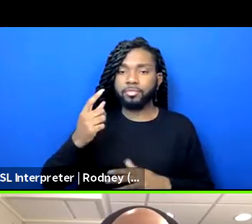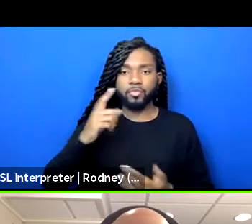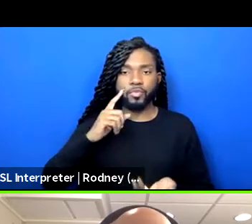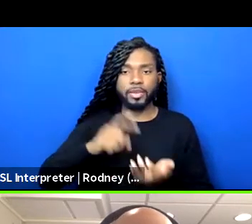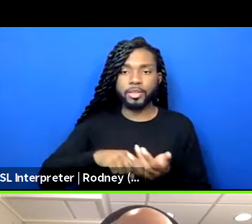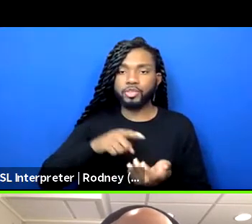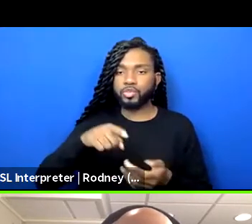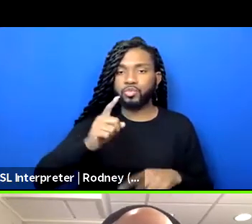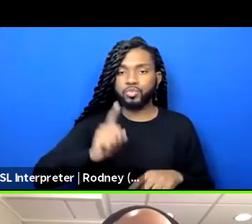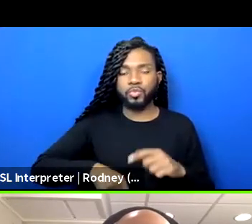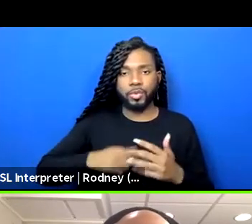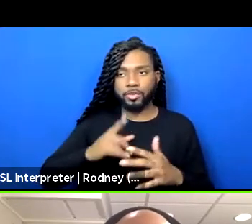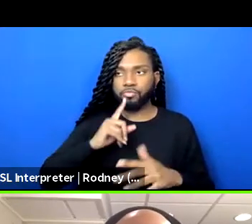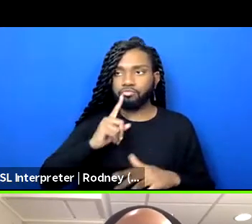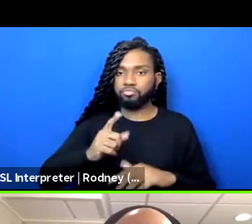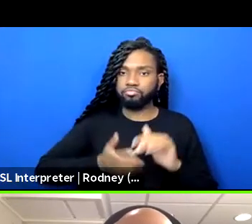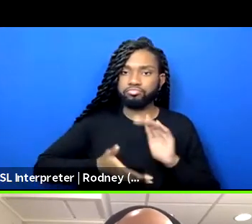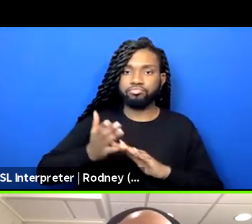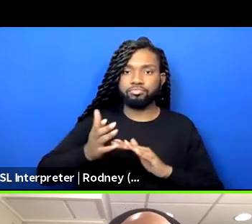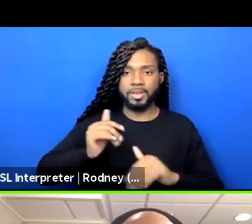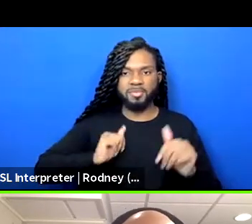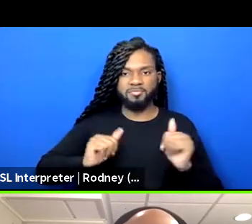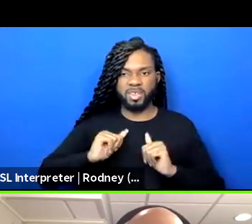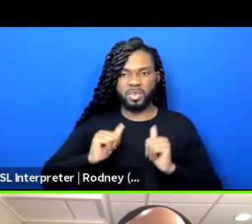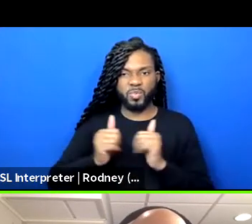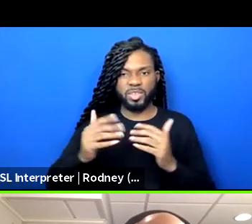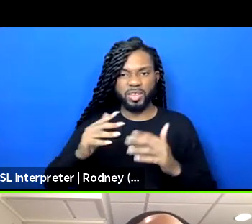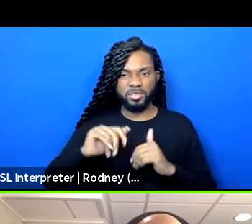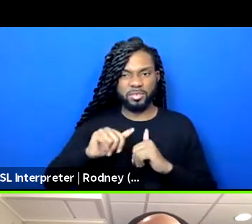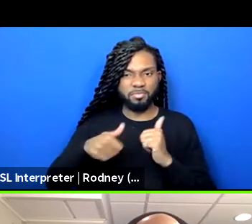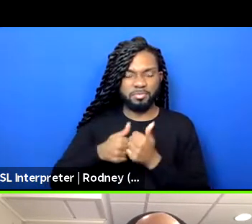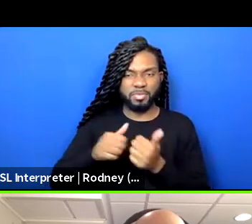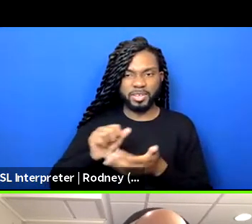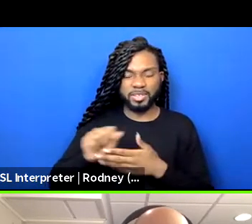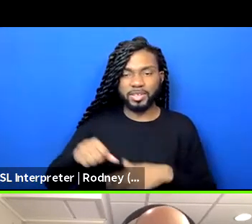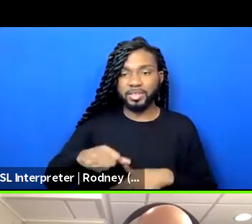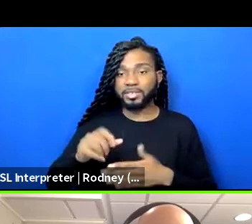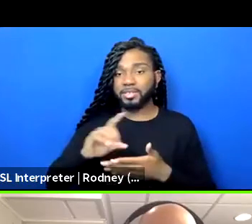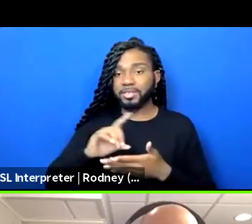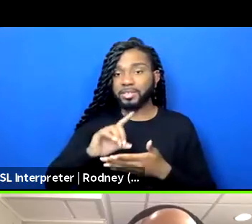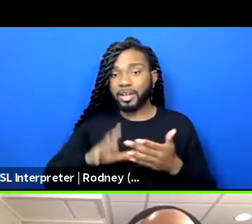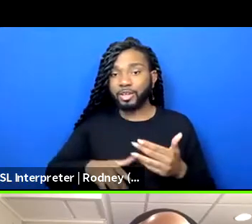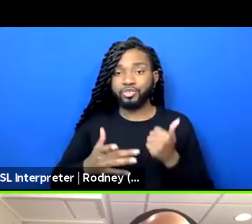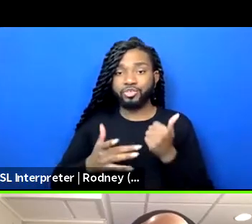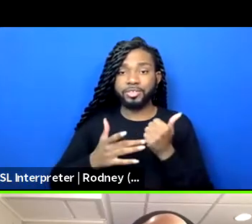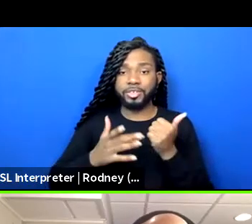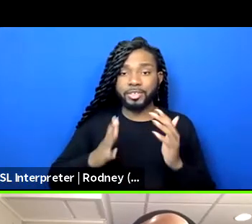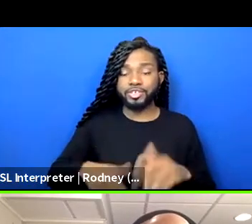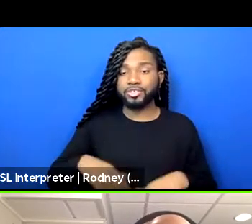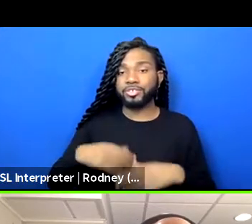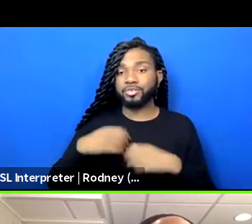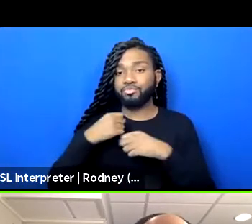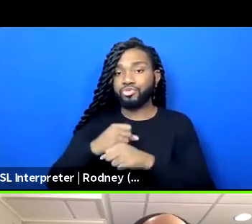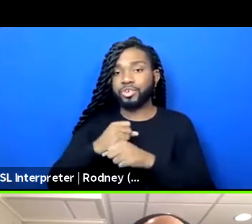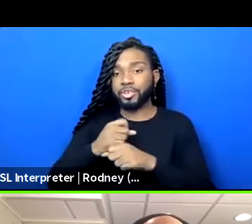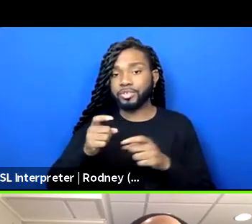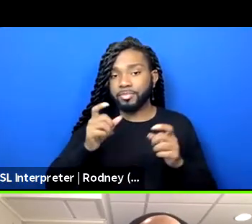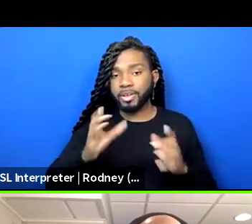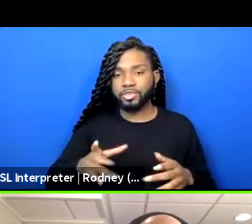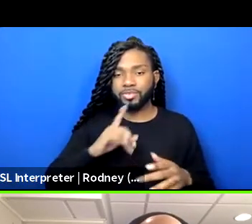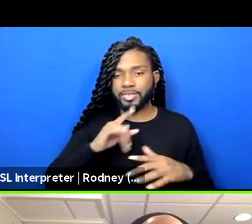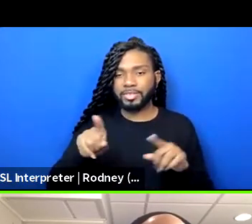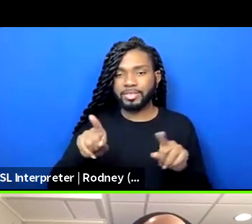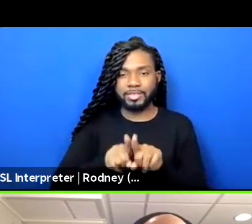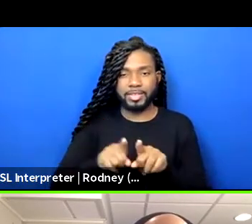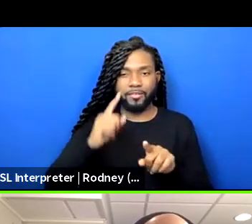without the backstage, the stage managers, the technicians, the designers, the production managers, and that's the same thing here.